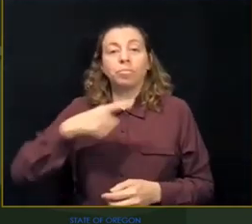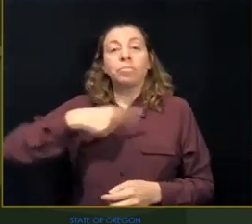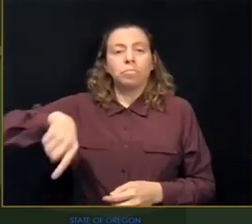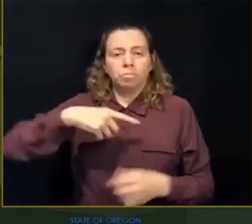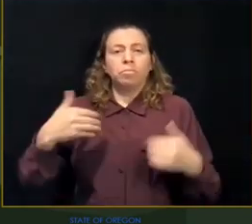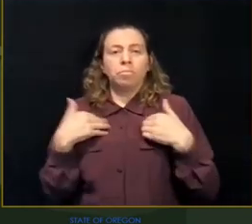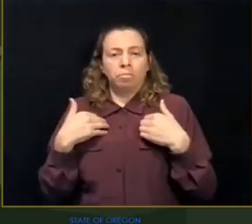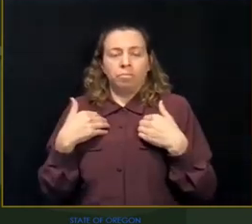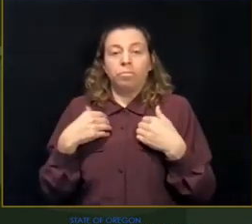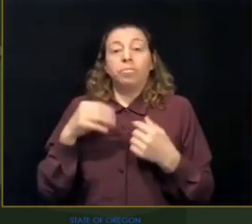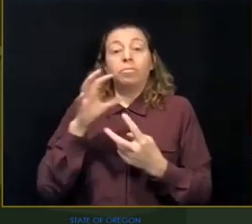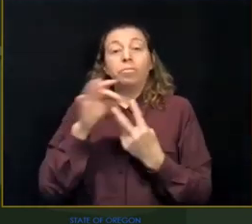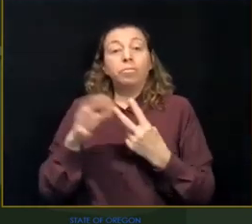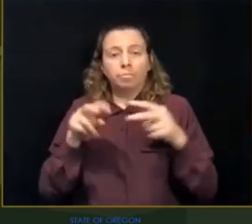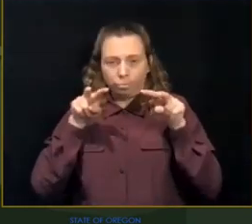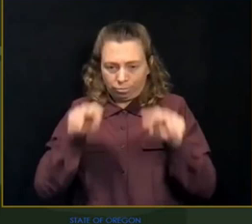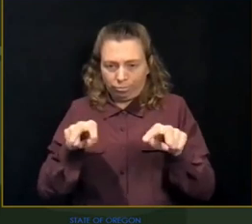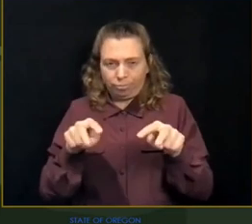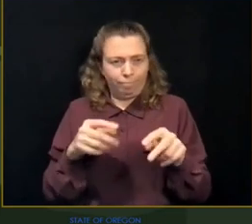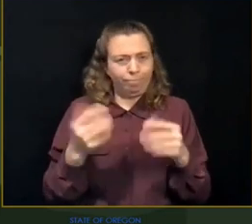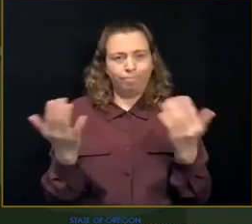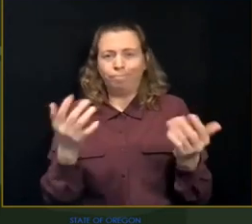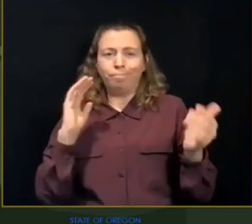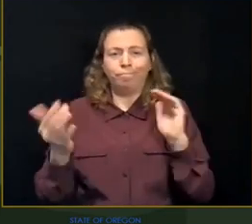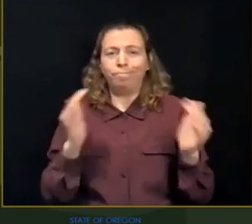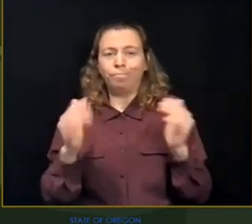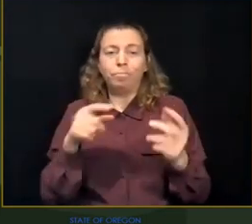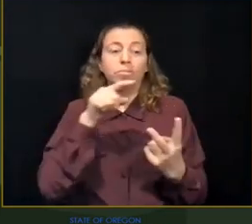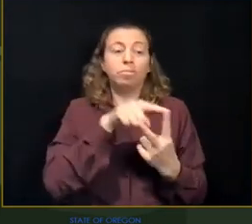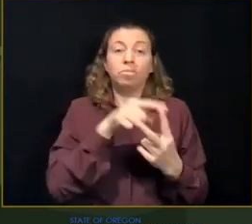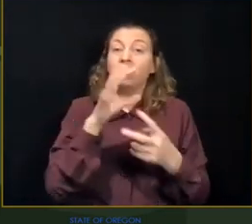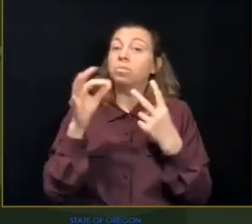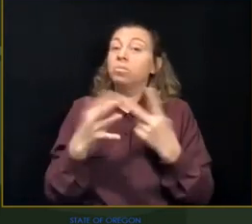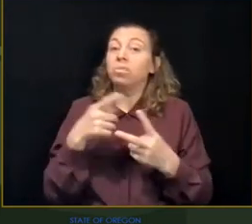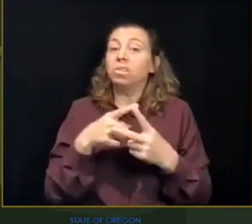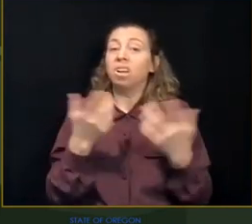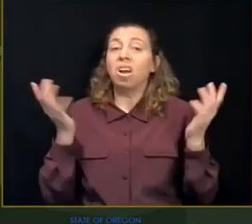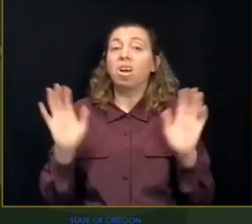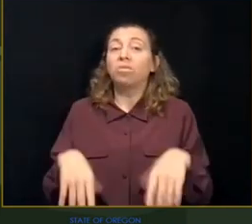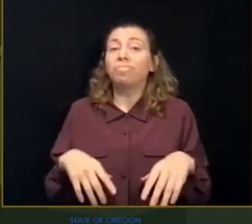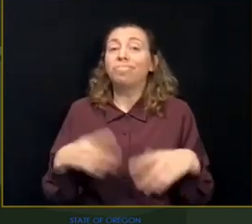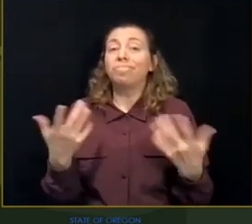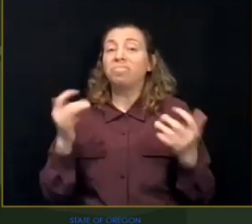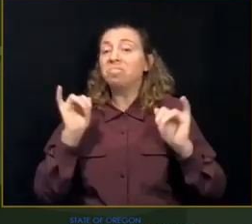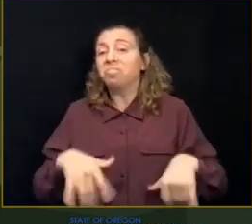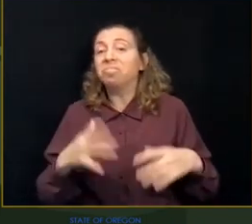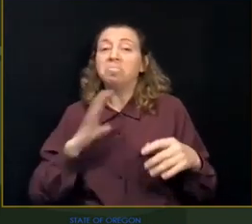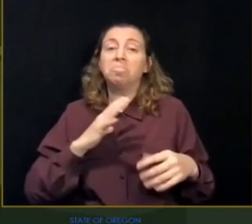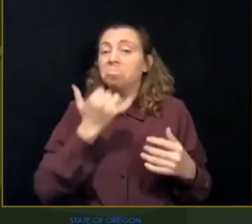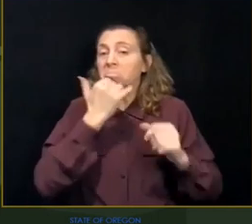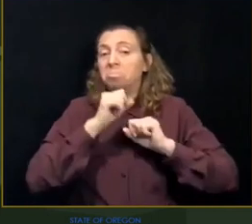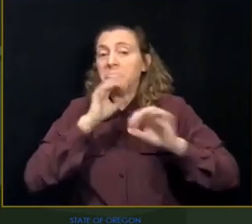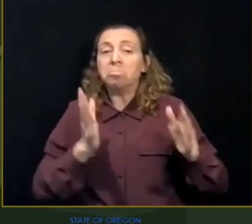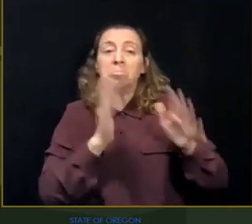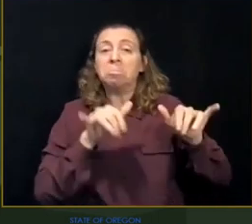no additional action and stood by while more people die from this disease, or another that